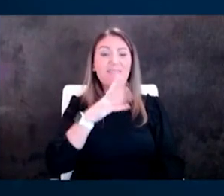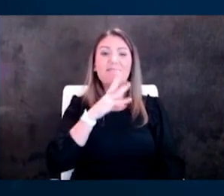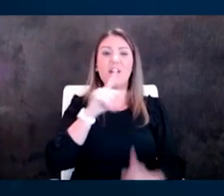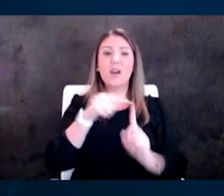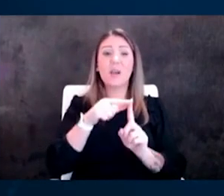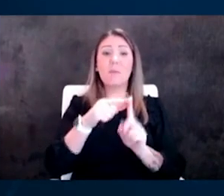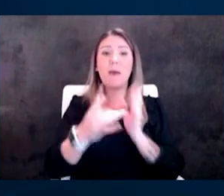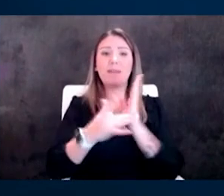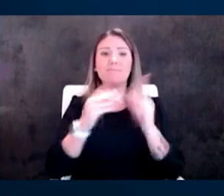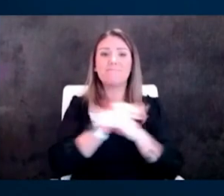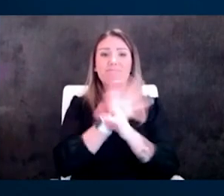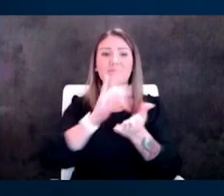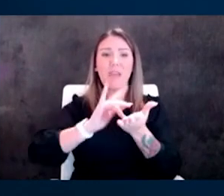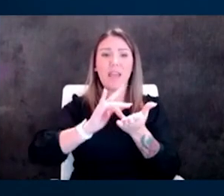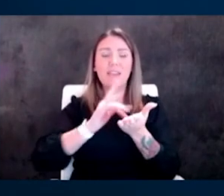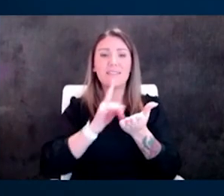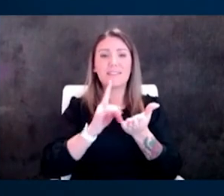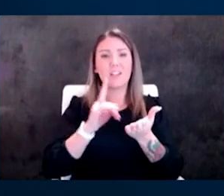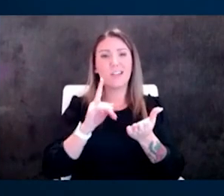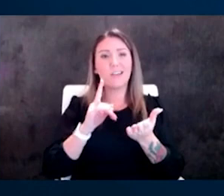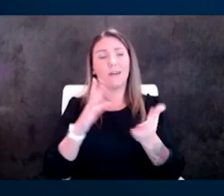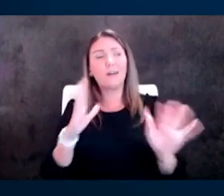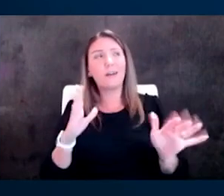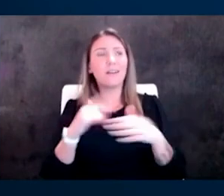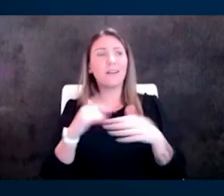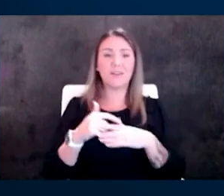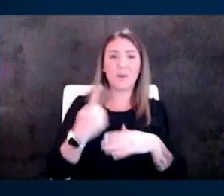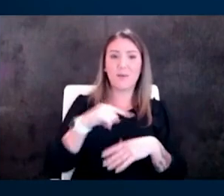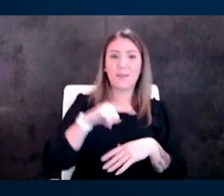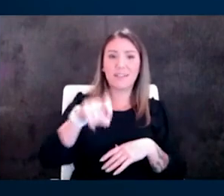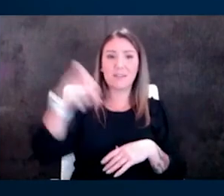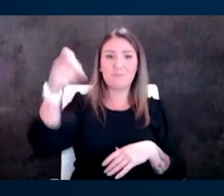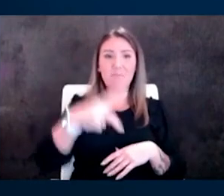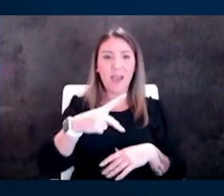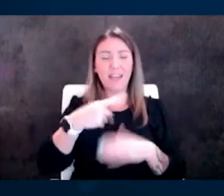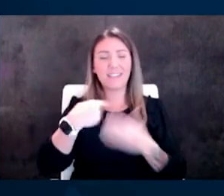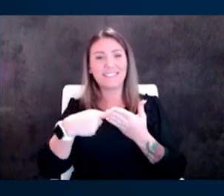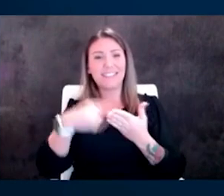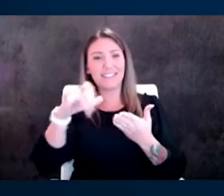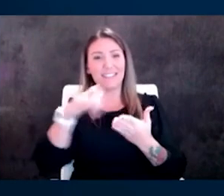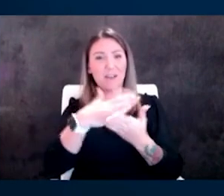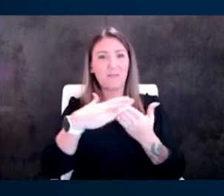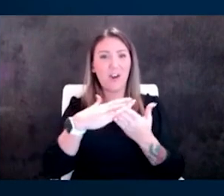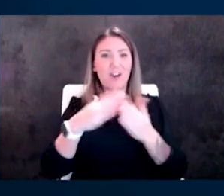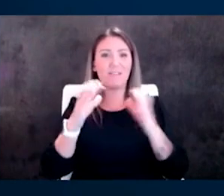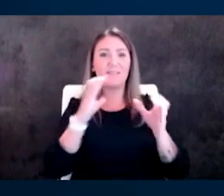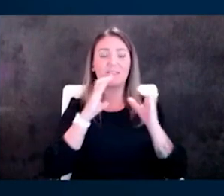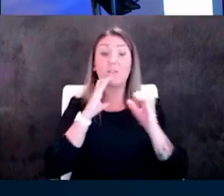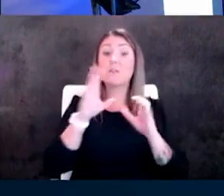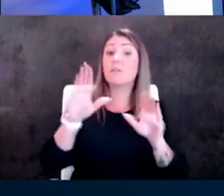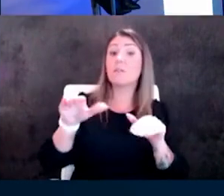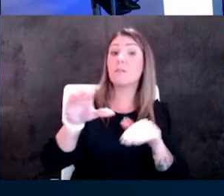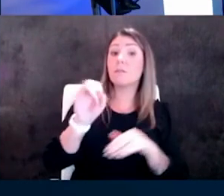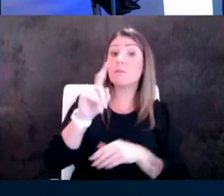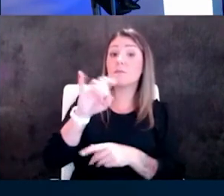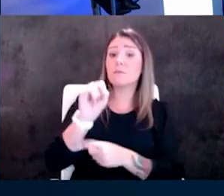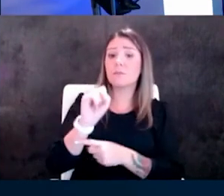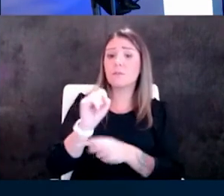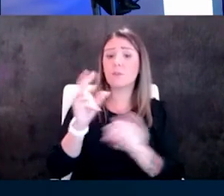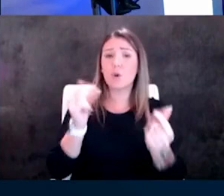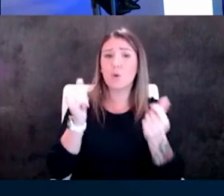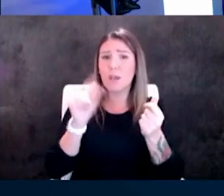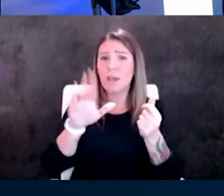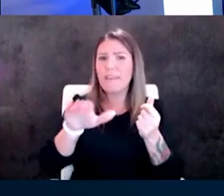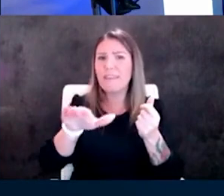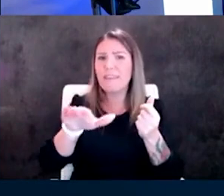of the conversation today shame on us but we need to bring him back so we can have that part of the conversation hey dr steitz yes dr steitz just really quick on that note